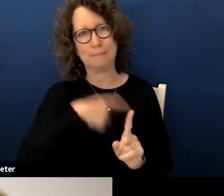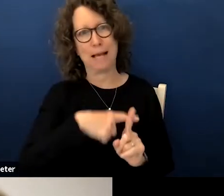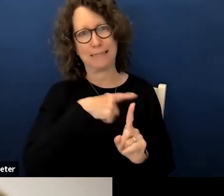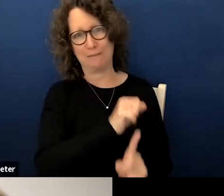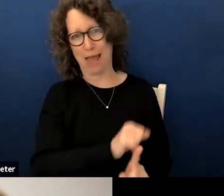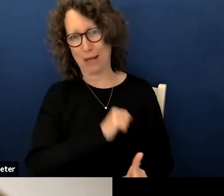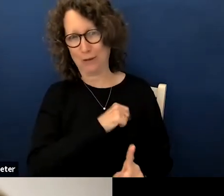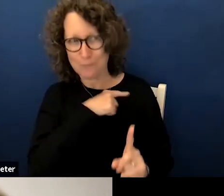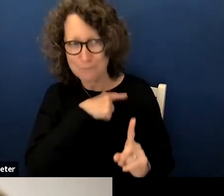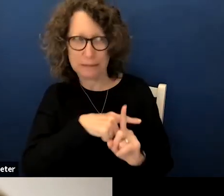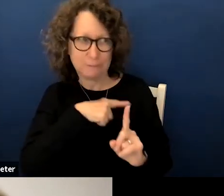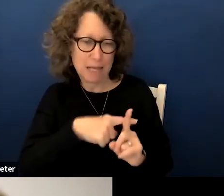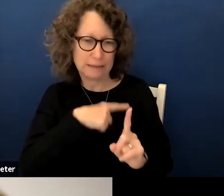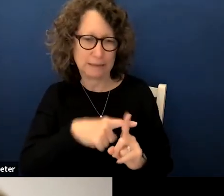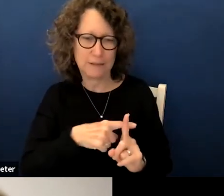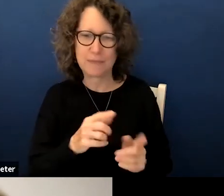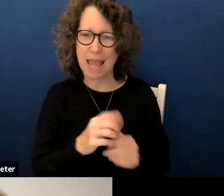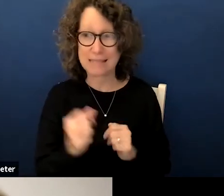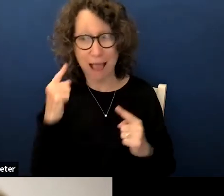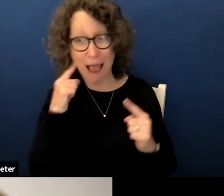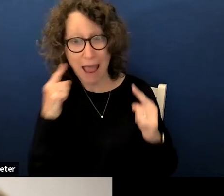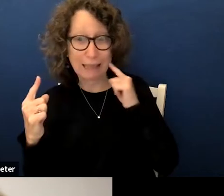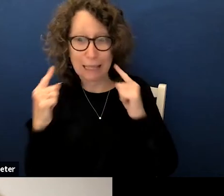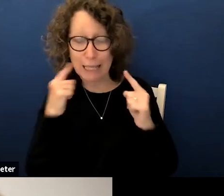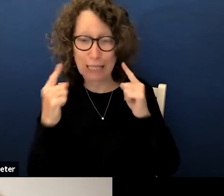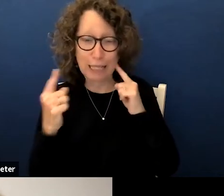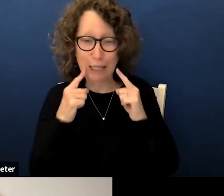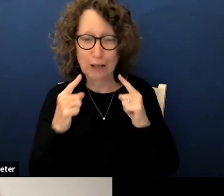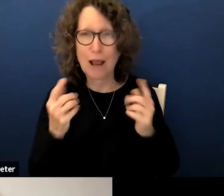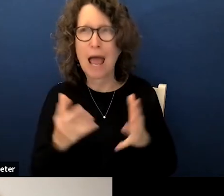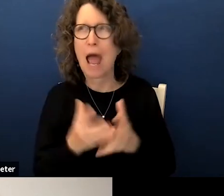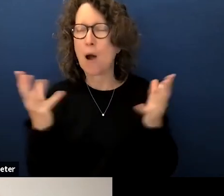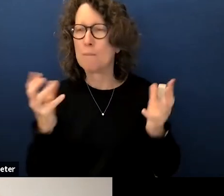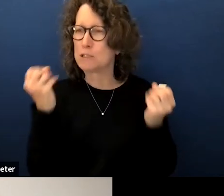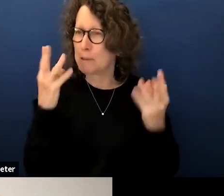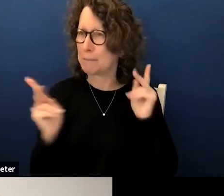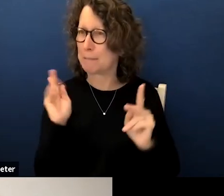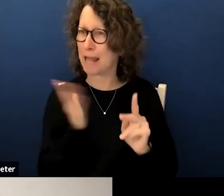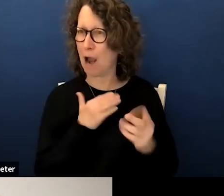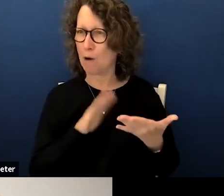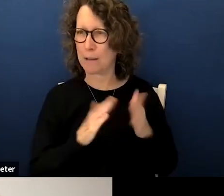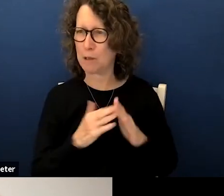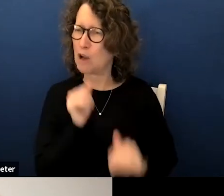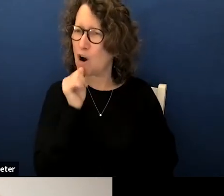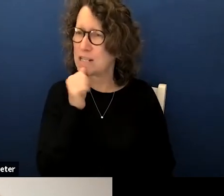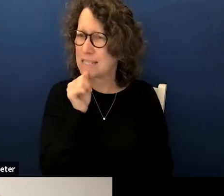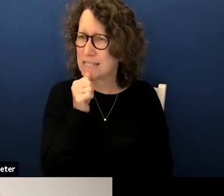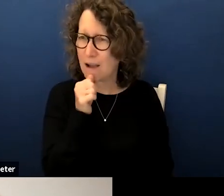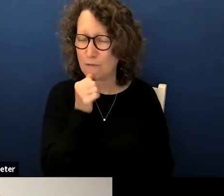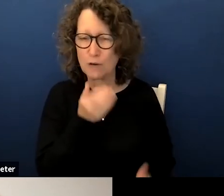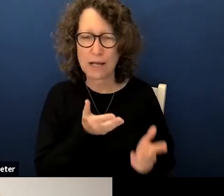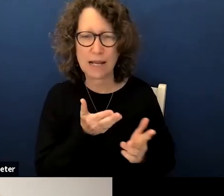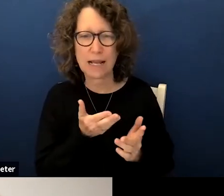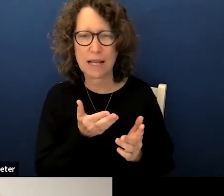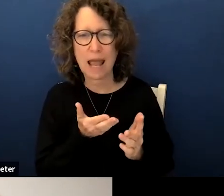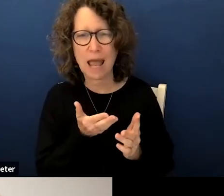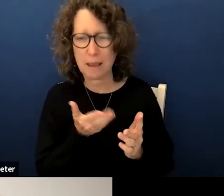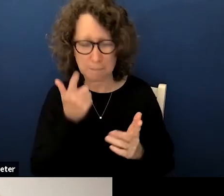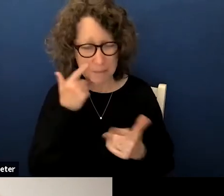optimism and while i feel that and as i hear how much many people in our community are suffering after the aftermath of